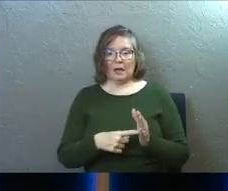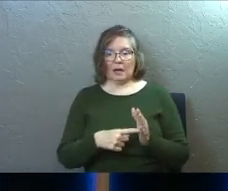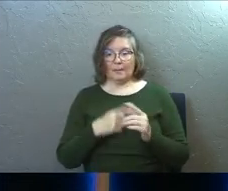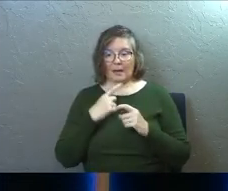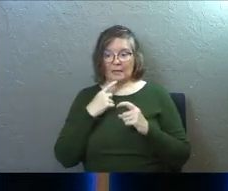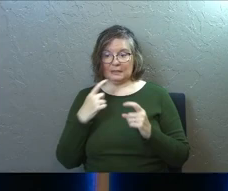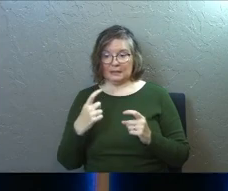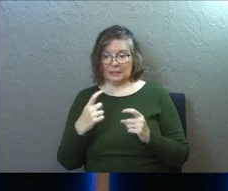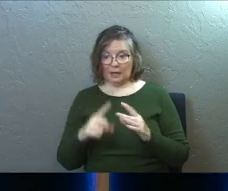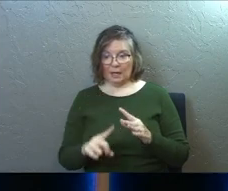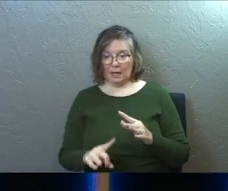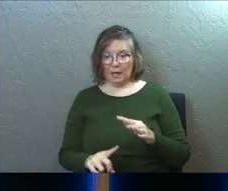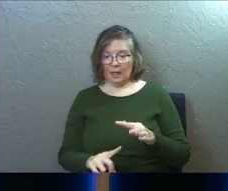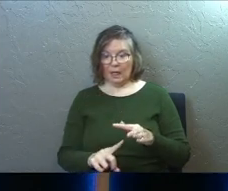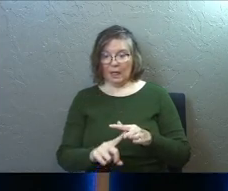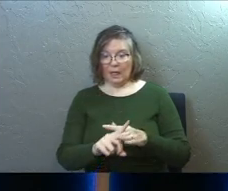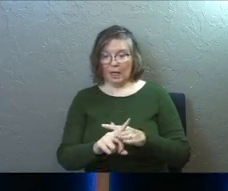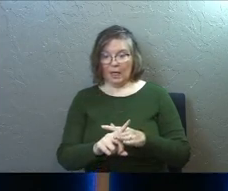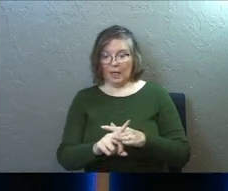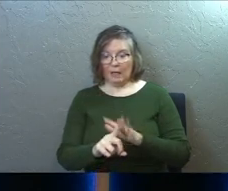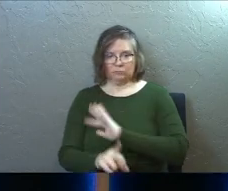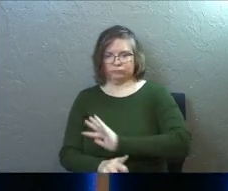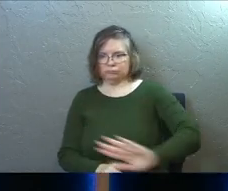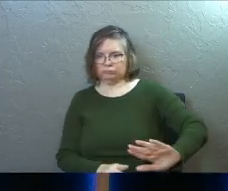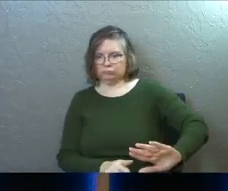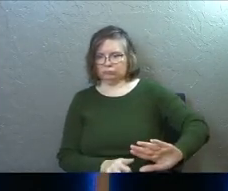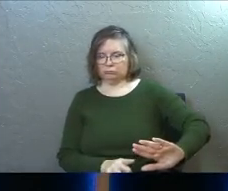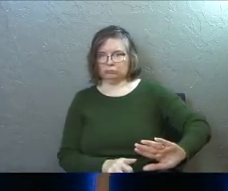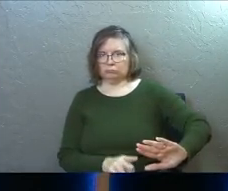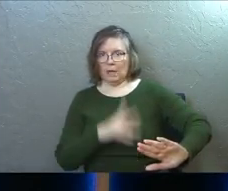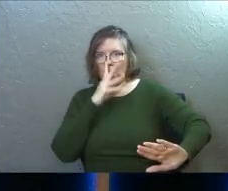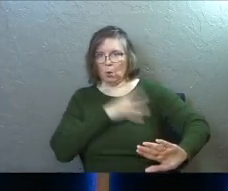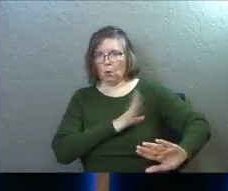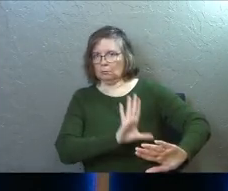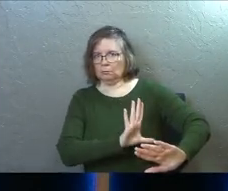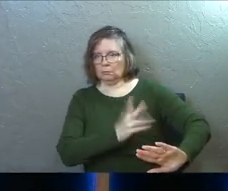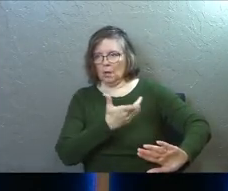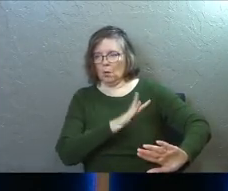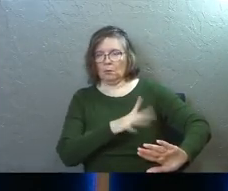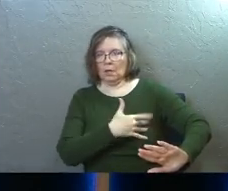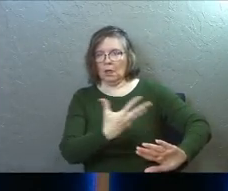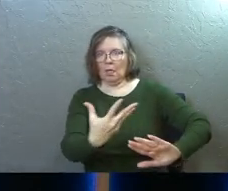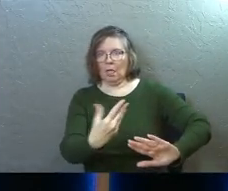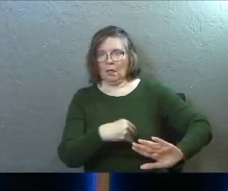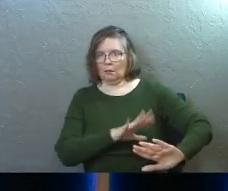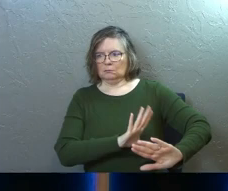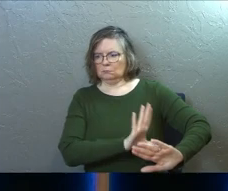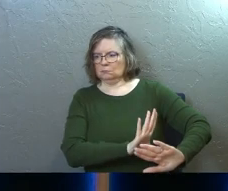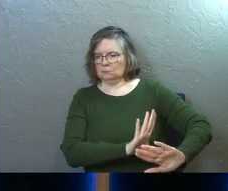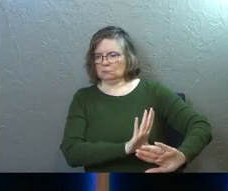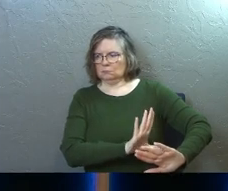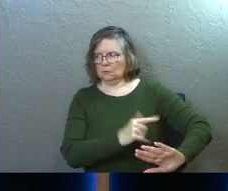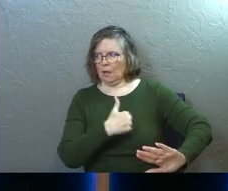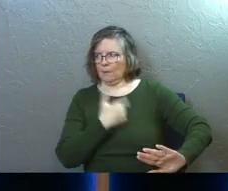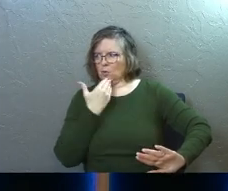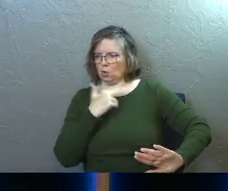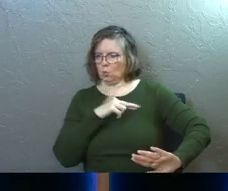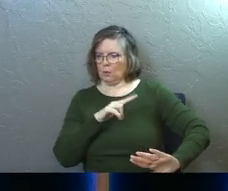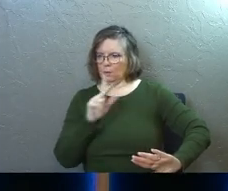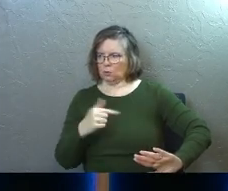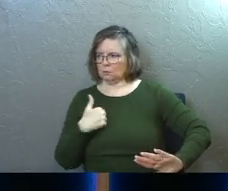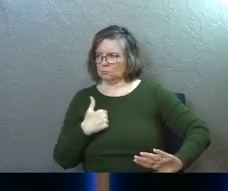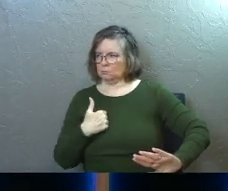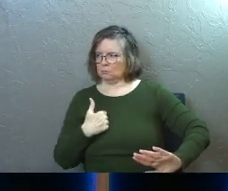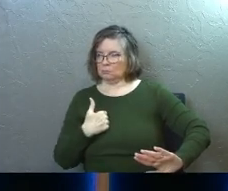about sin in my life that starts to come toward me, I refuse that stuff and ignore that stuff and I don't let that stuff in anymore because I'm a good religious